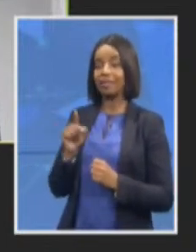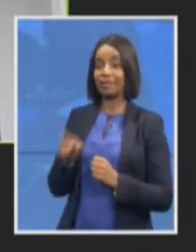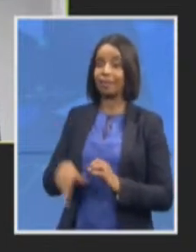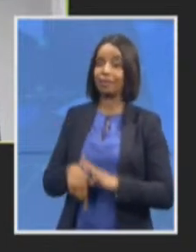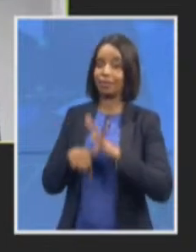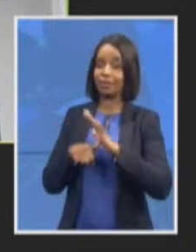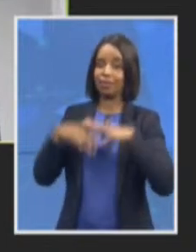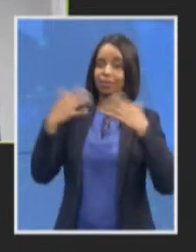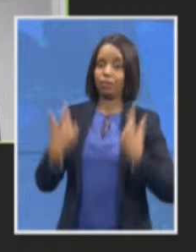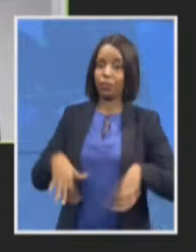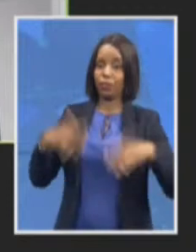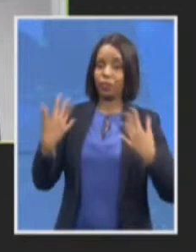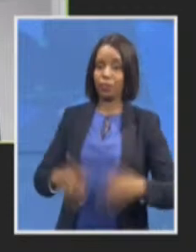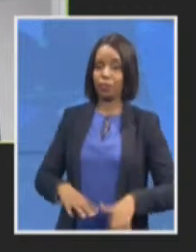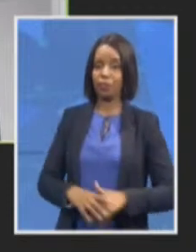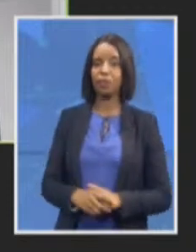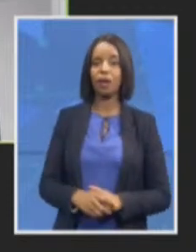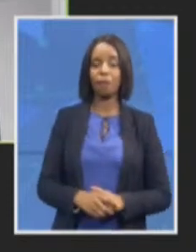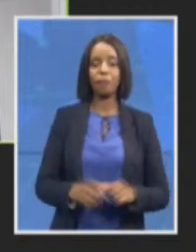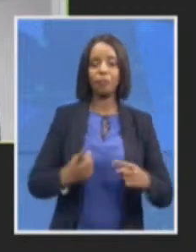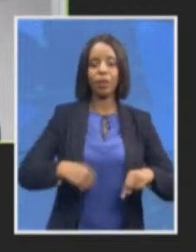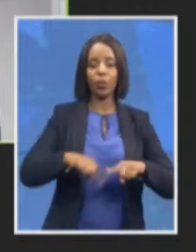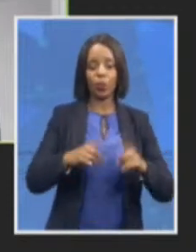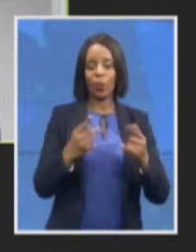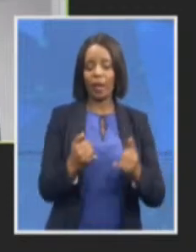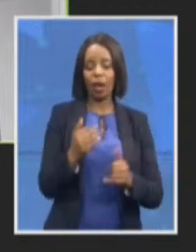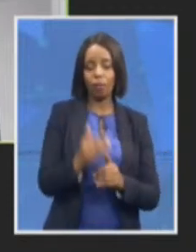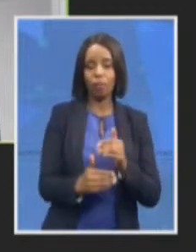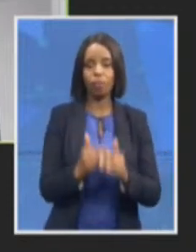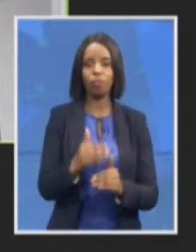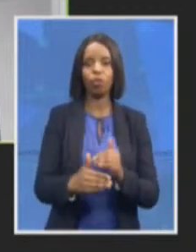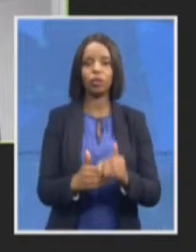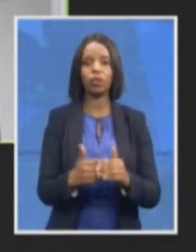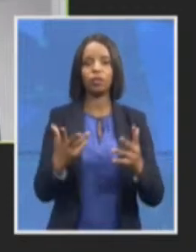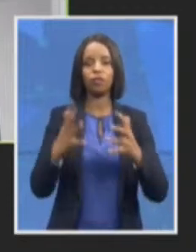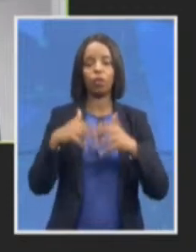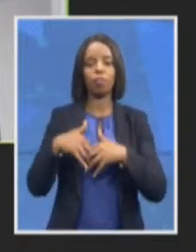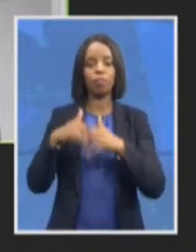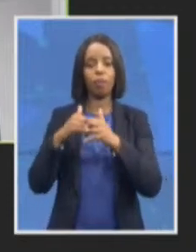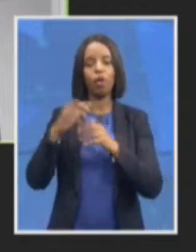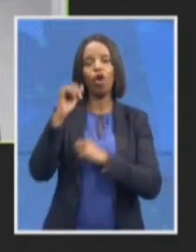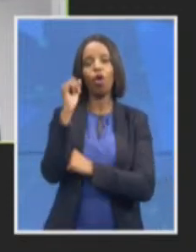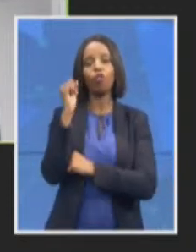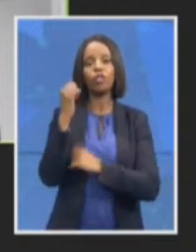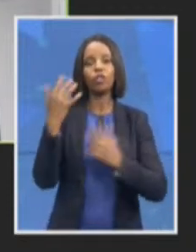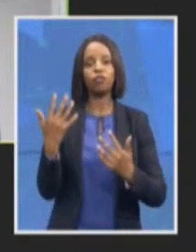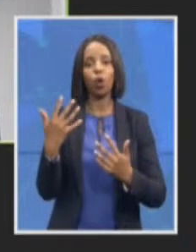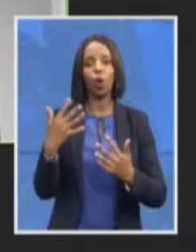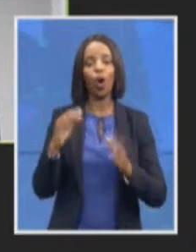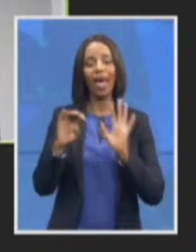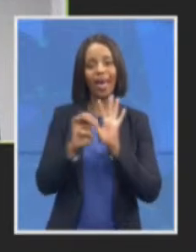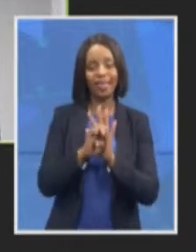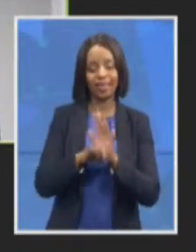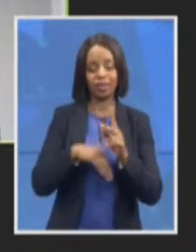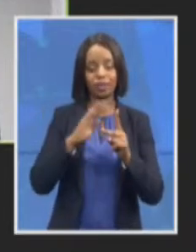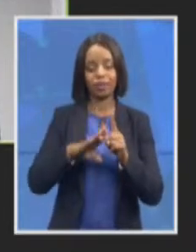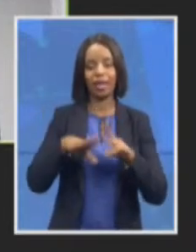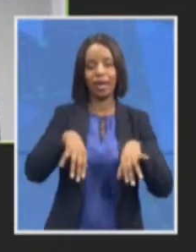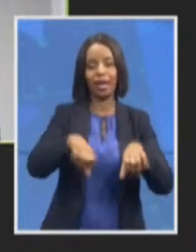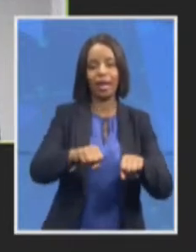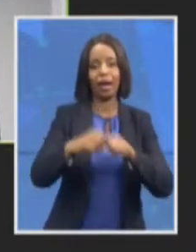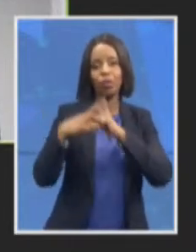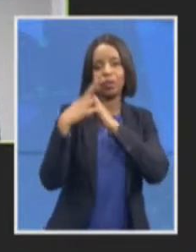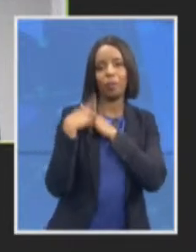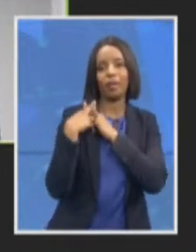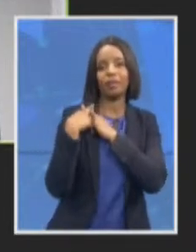the NPA Office of ethics and accountability and we can talk more about that but that is really to ensure that there is a zero tolerance